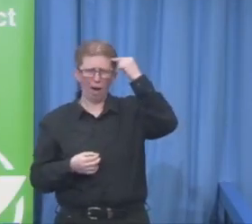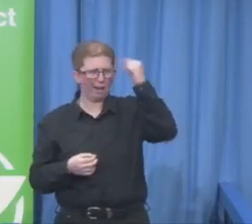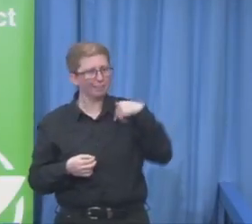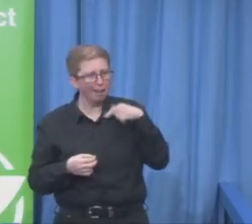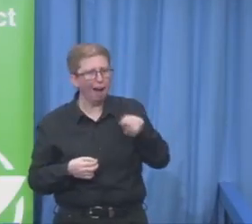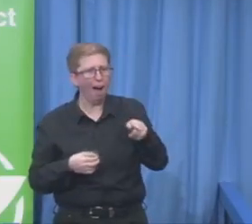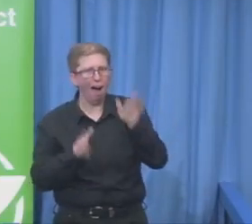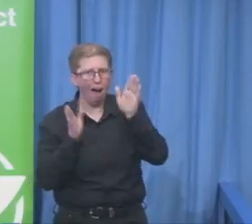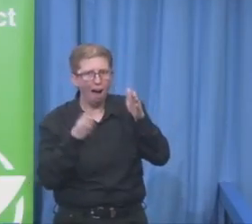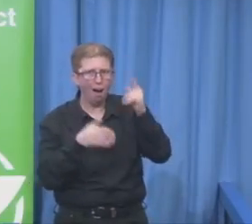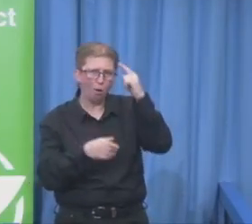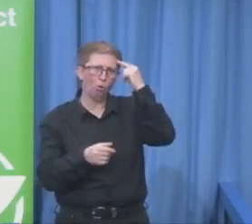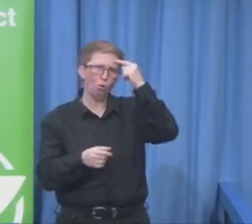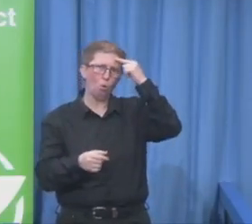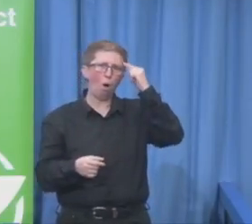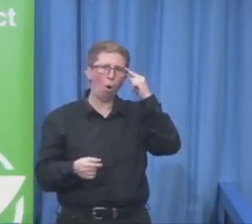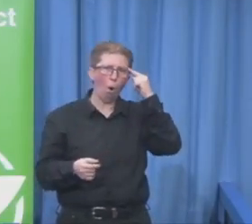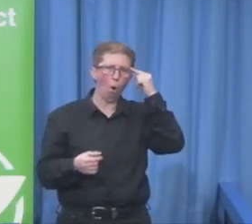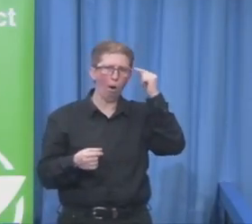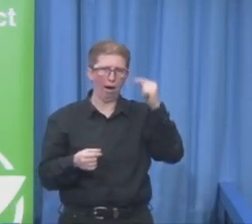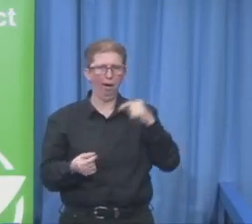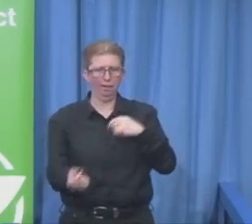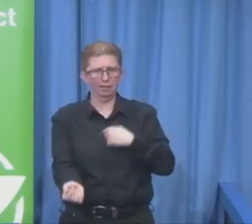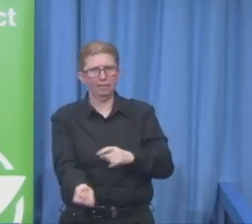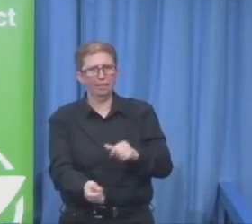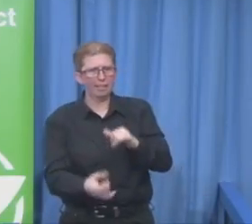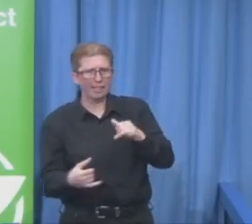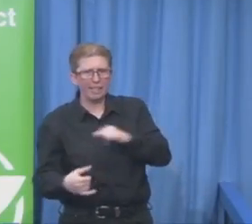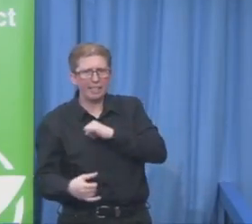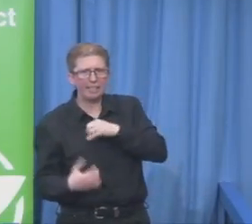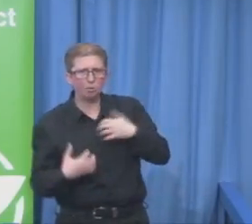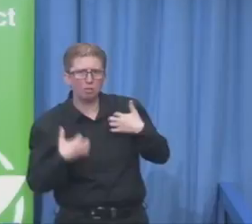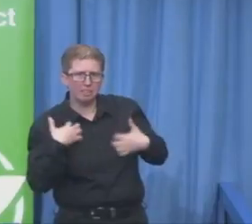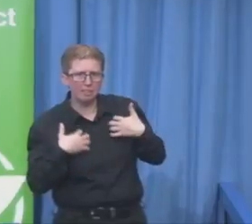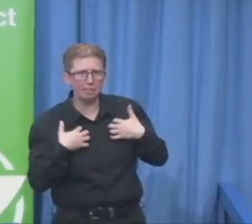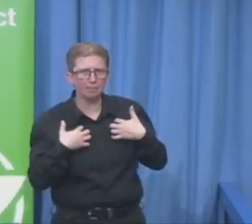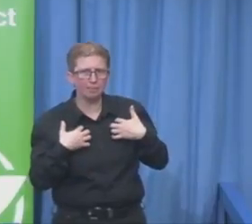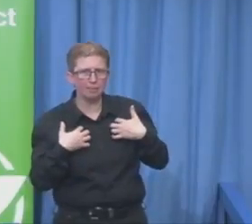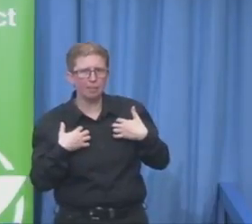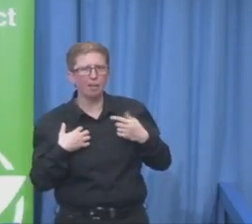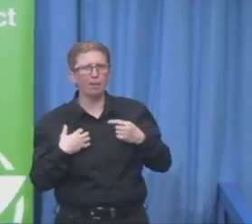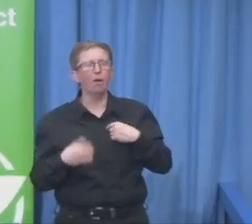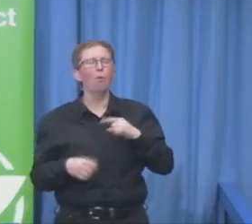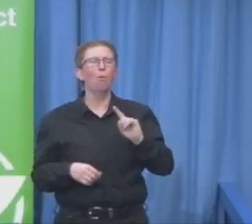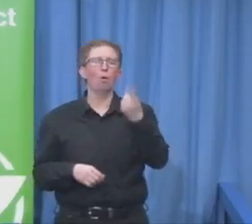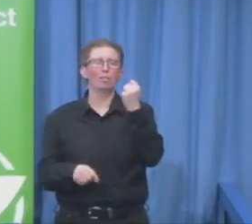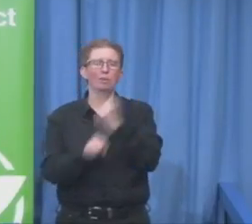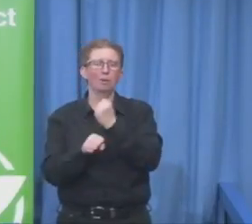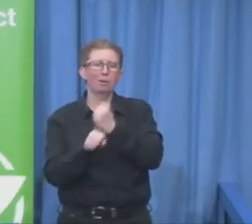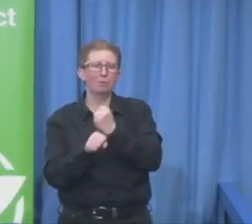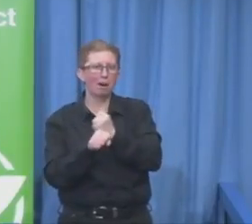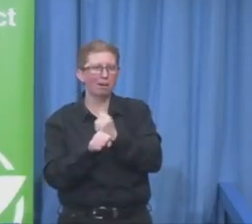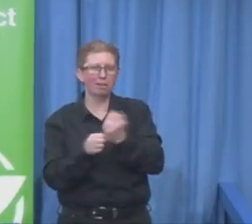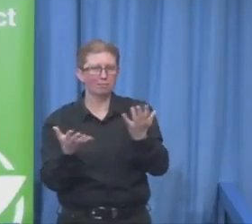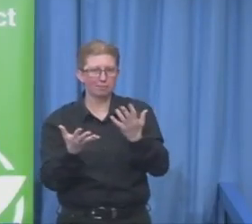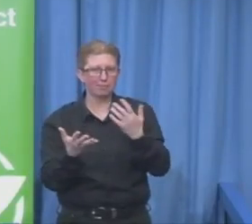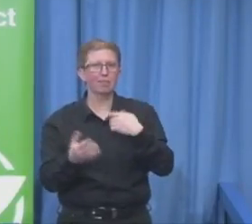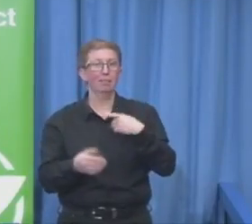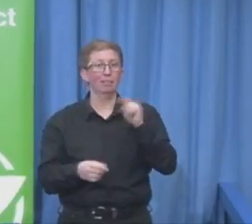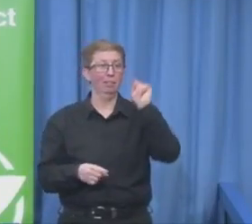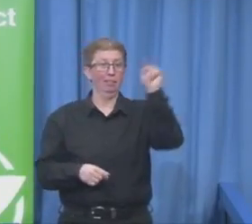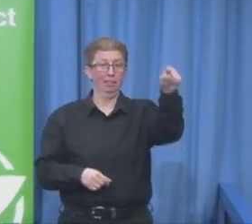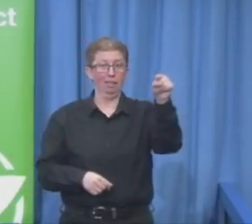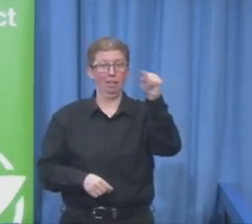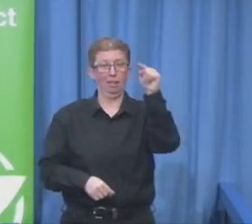I entered here in Vienna in a hospital for brain-damaged children. And that was directed by Professor Andreas Rett,